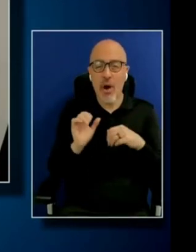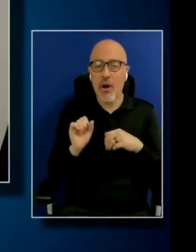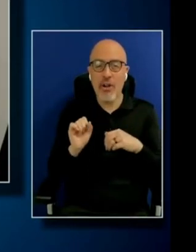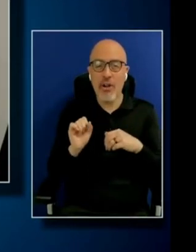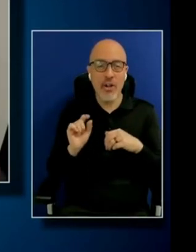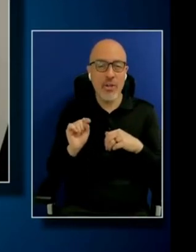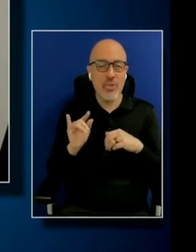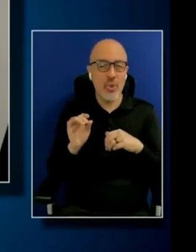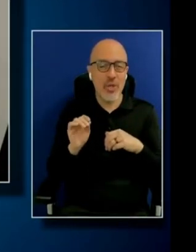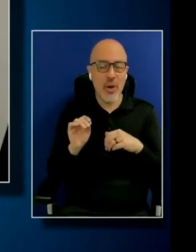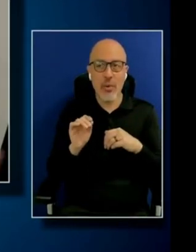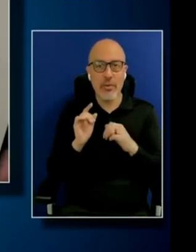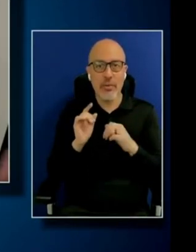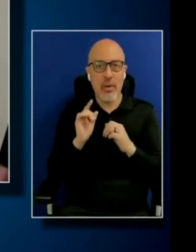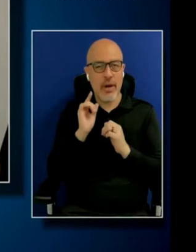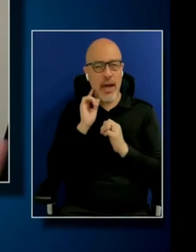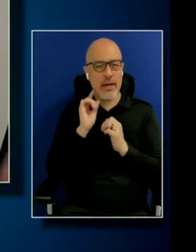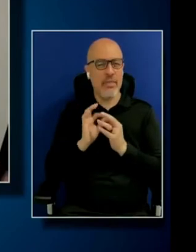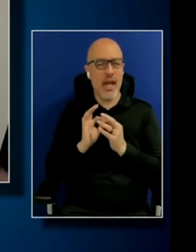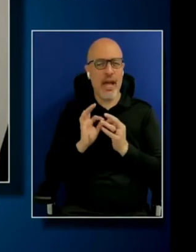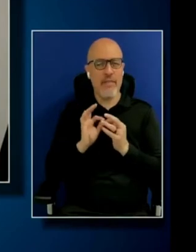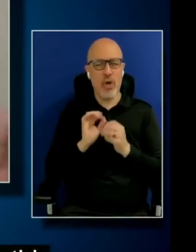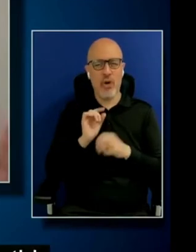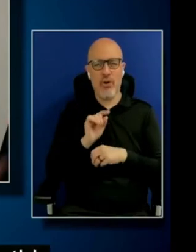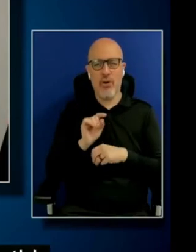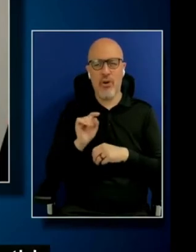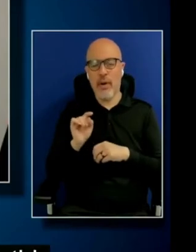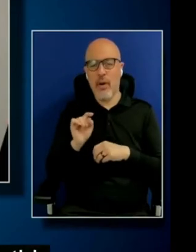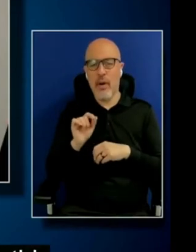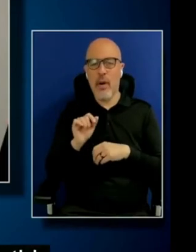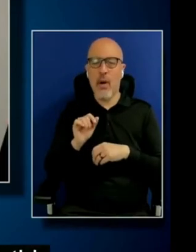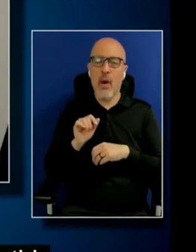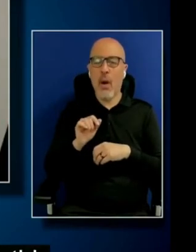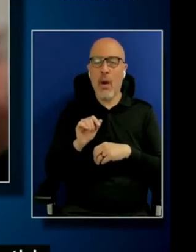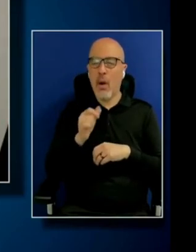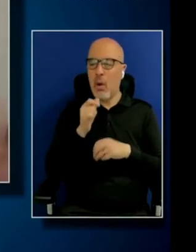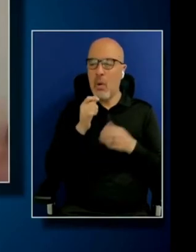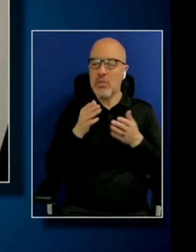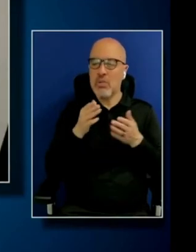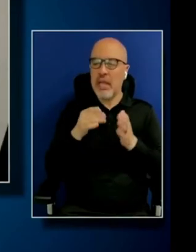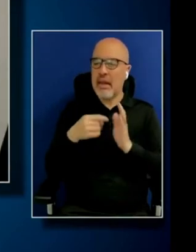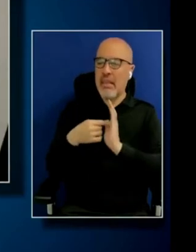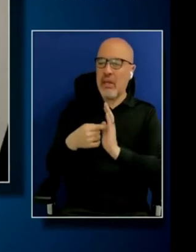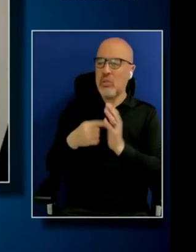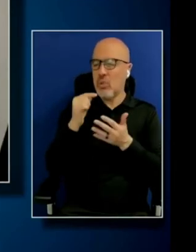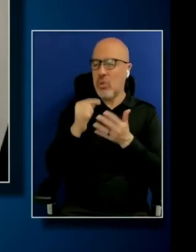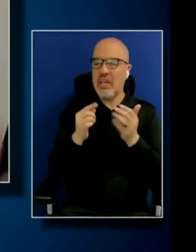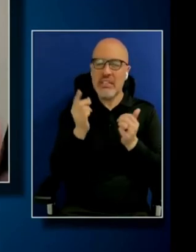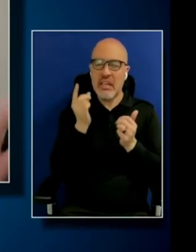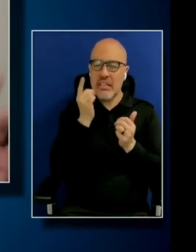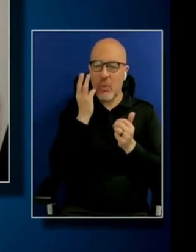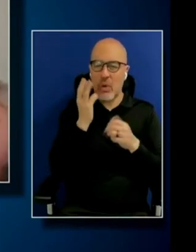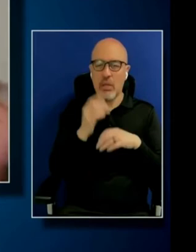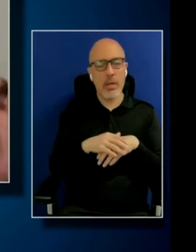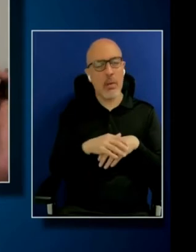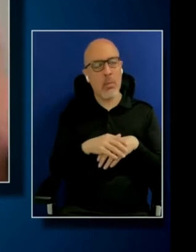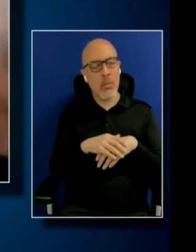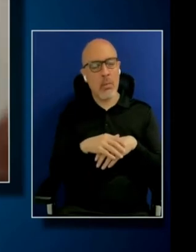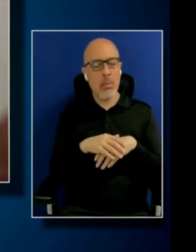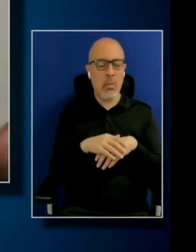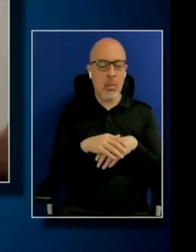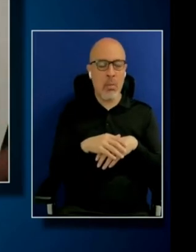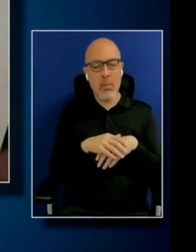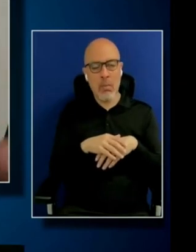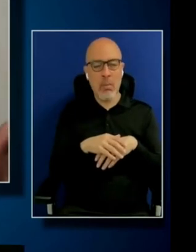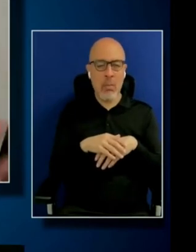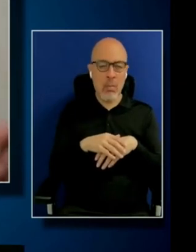you know, you can hear whispers. Like, I'd heard things like, oh, you know, they won't let you show this at a Disney show. And I'm like, okay. So I was a little, like, sus when I